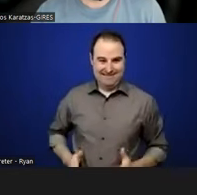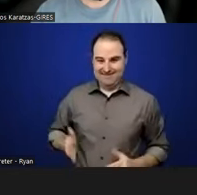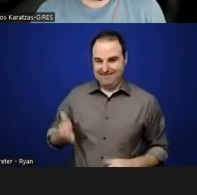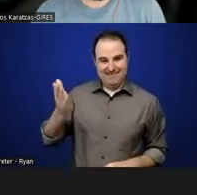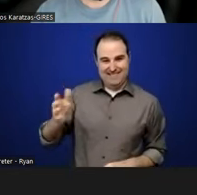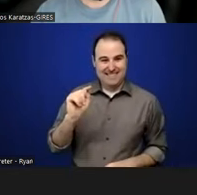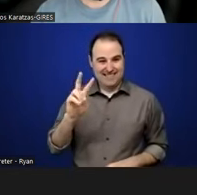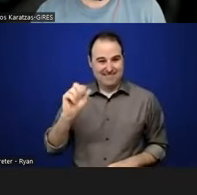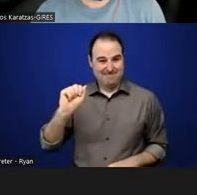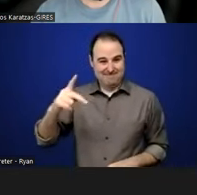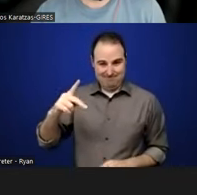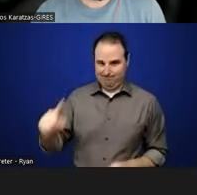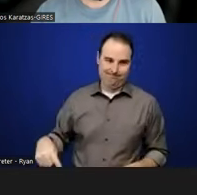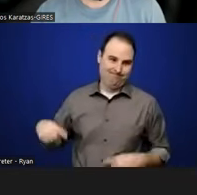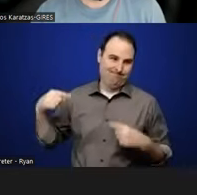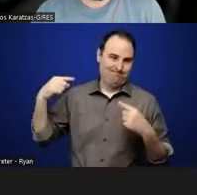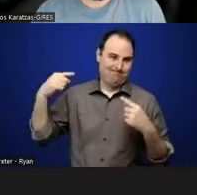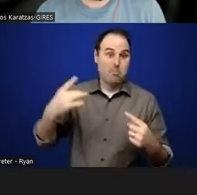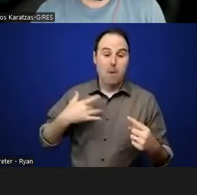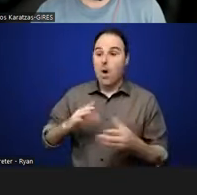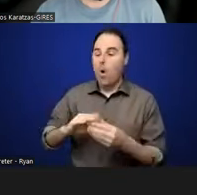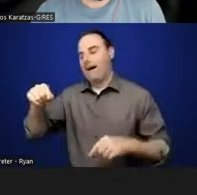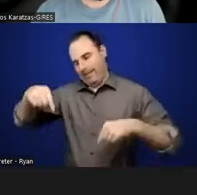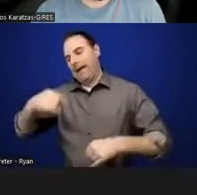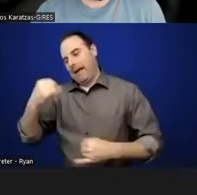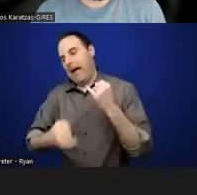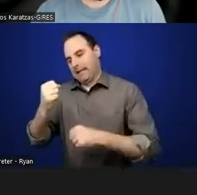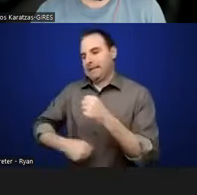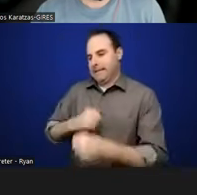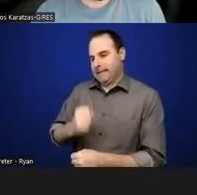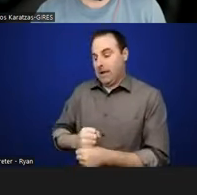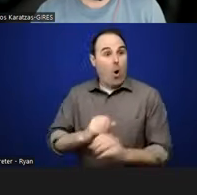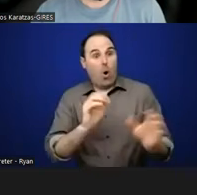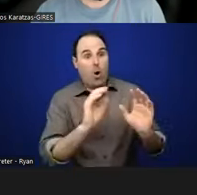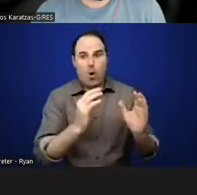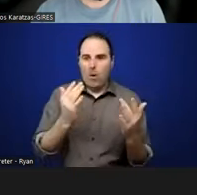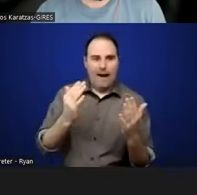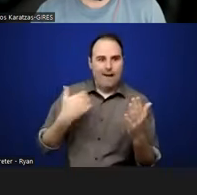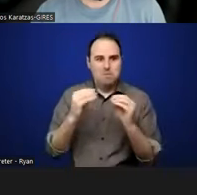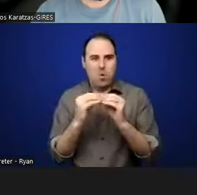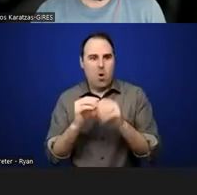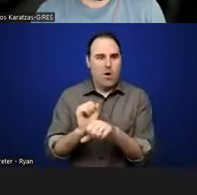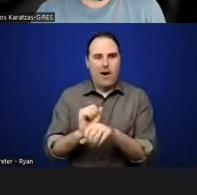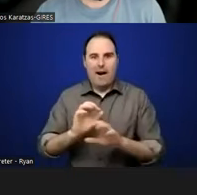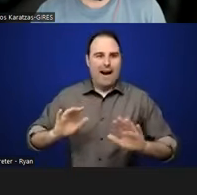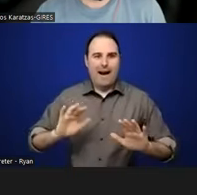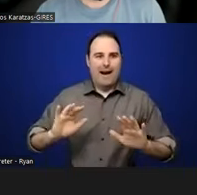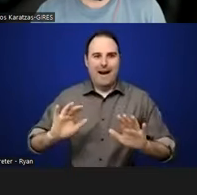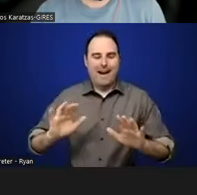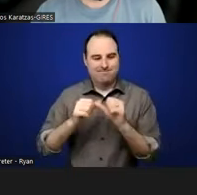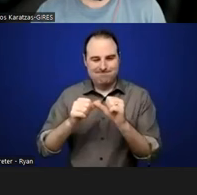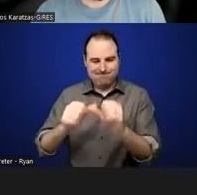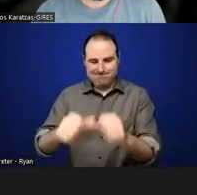this is the last year. And then we're like, oh, wait a minute, we got to keep working on this thing. And so, but I think that, you know,